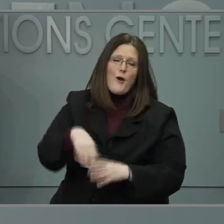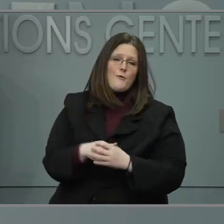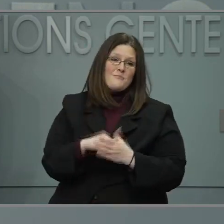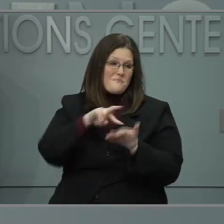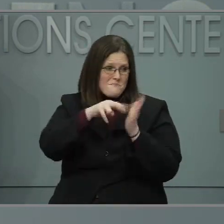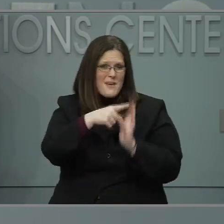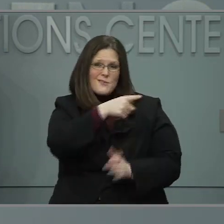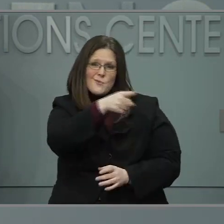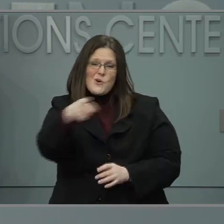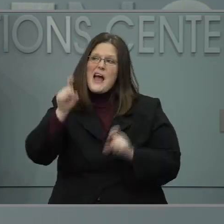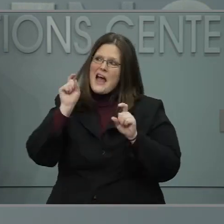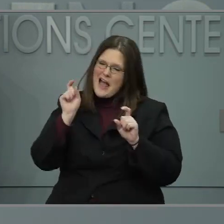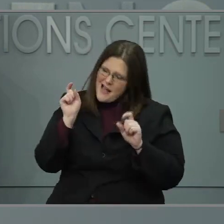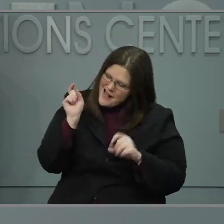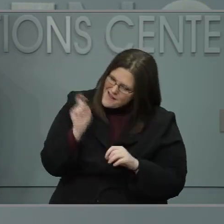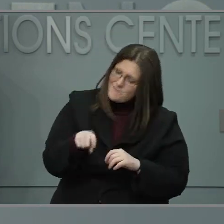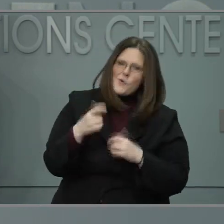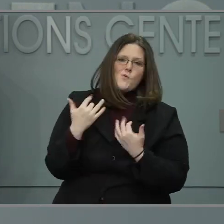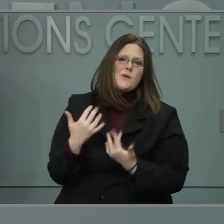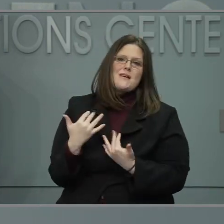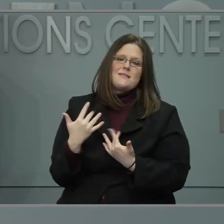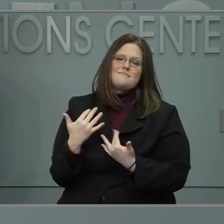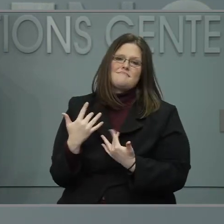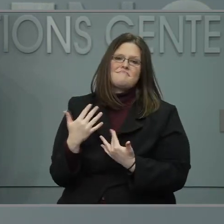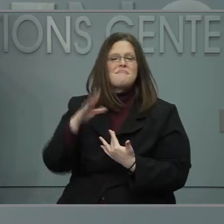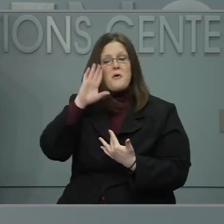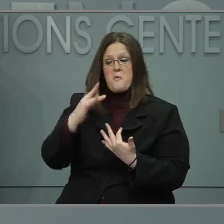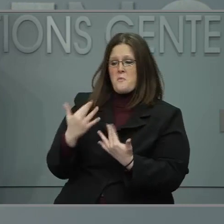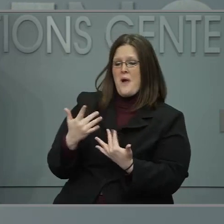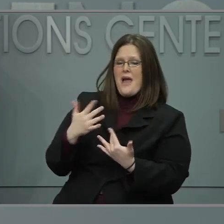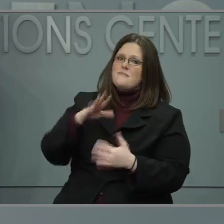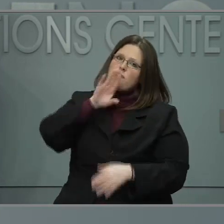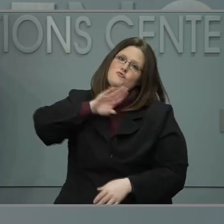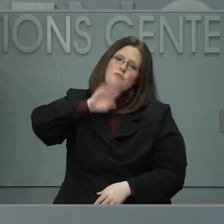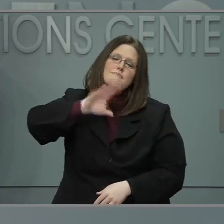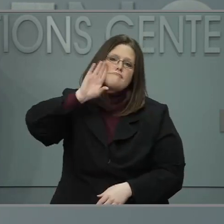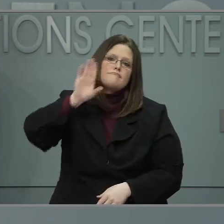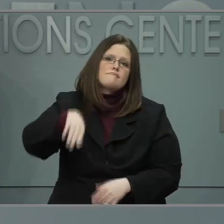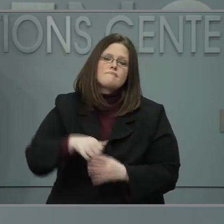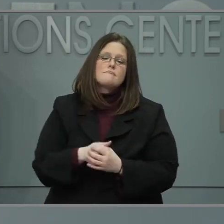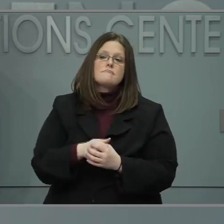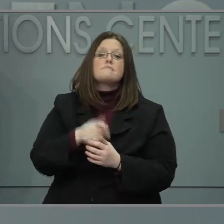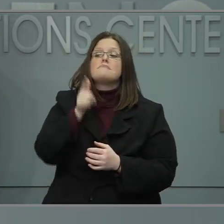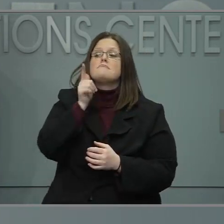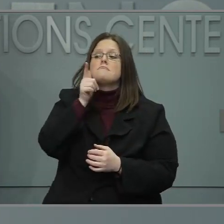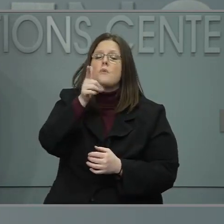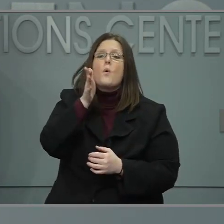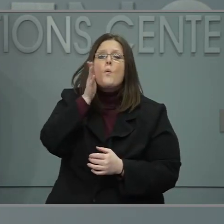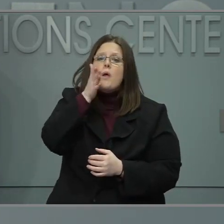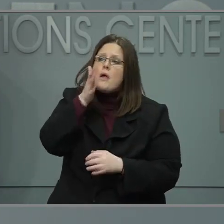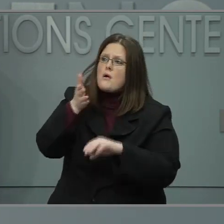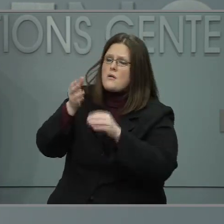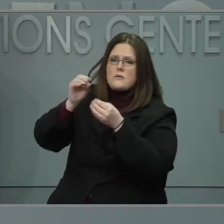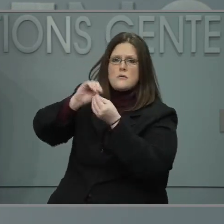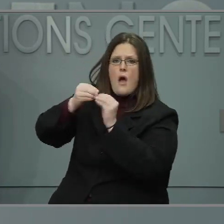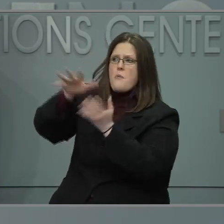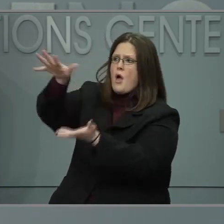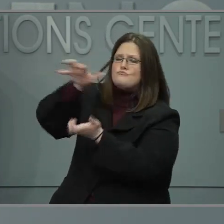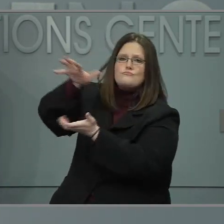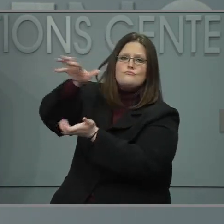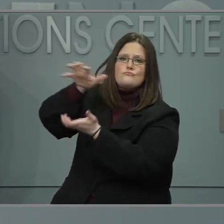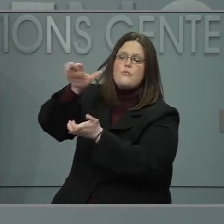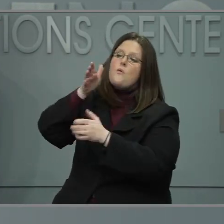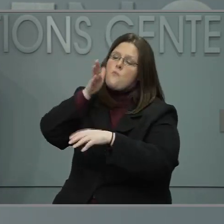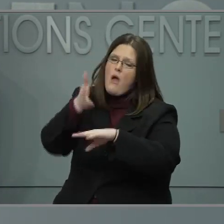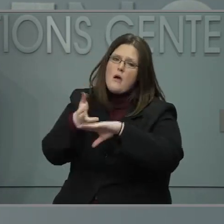With new vaccines on the horizon and projections of increasing supplies, we will be able to vaccinate more people in the coming months.